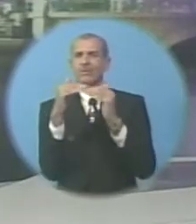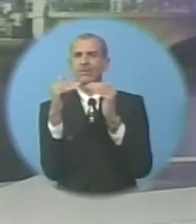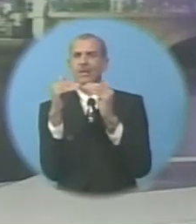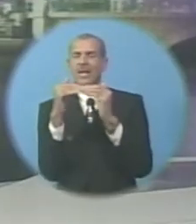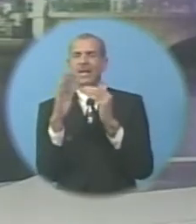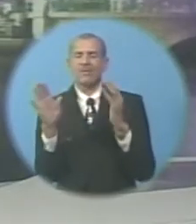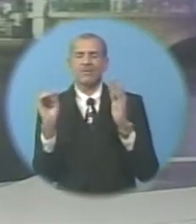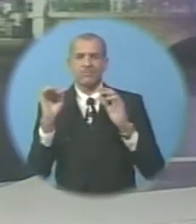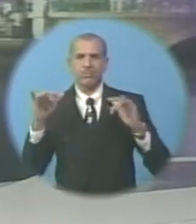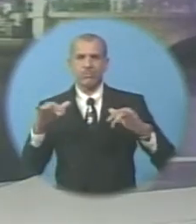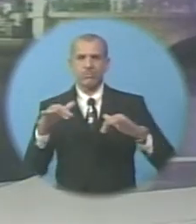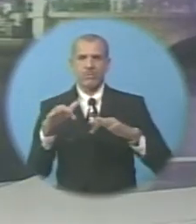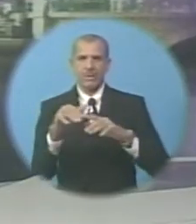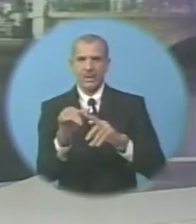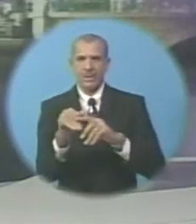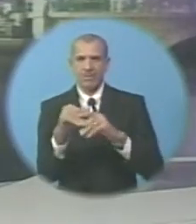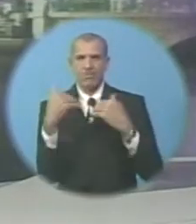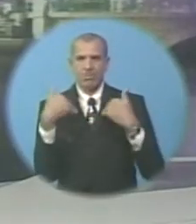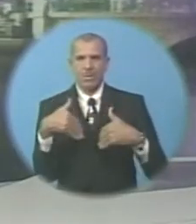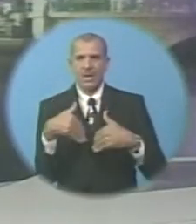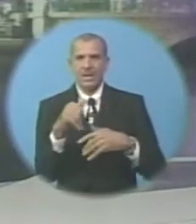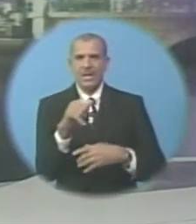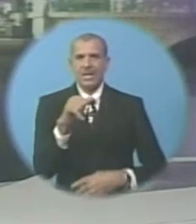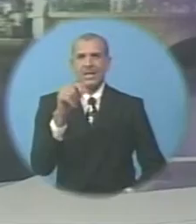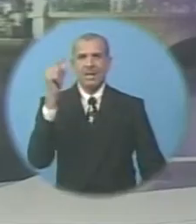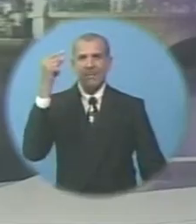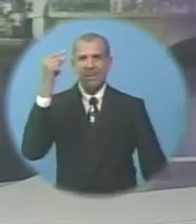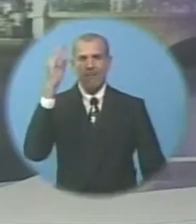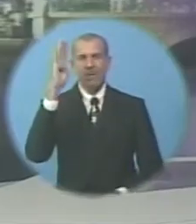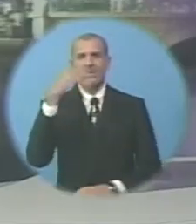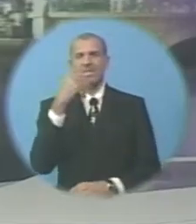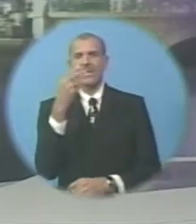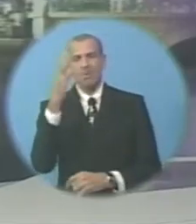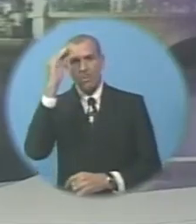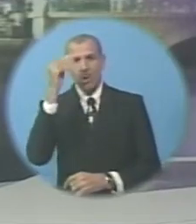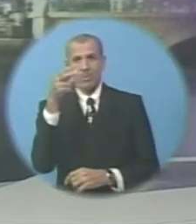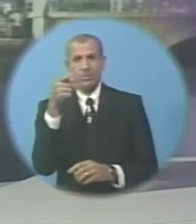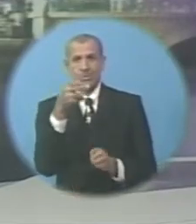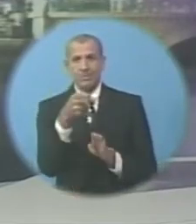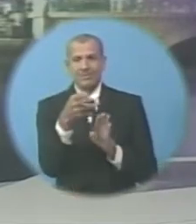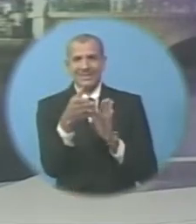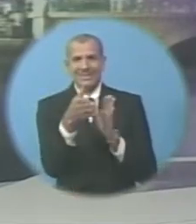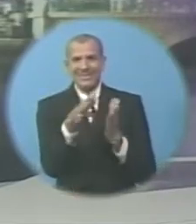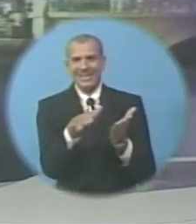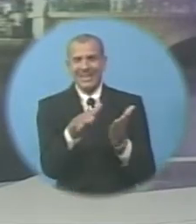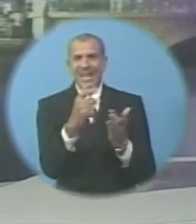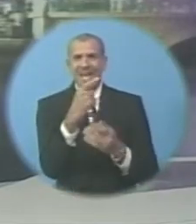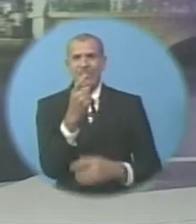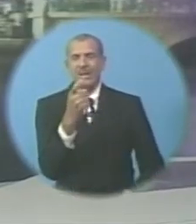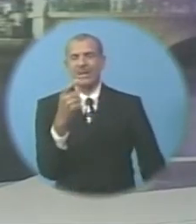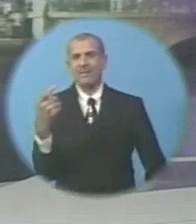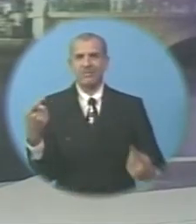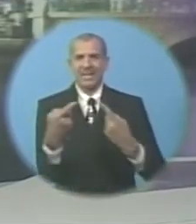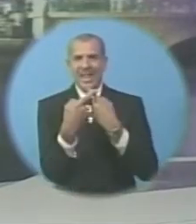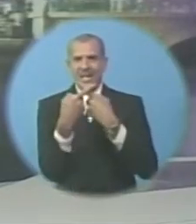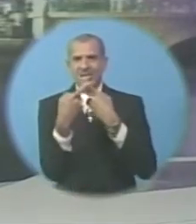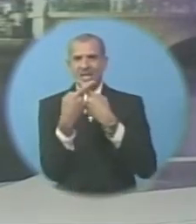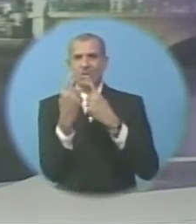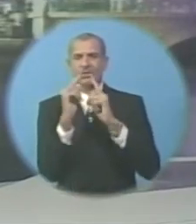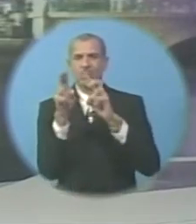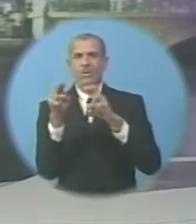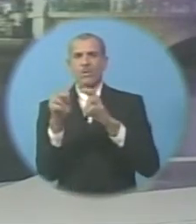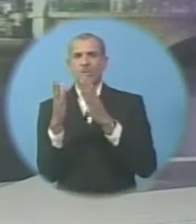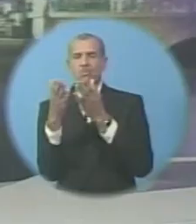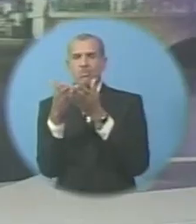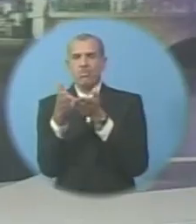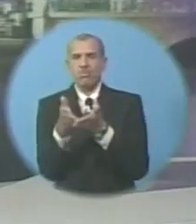around his body Mayor Jean-Gabriel Fortune said the boy was killed As police clashed with protesters when they tried to climb aboard a boat